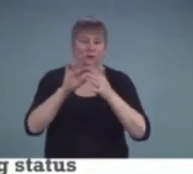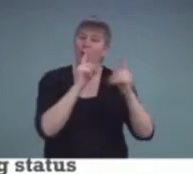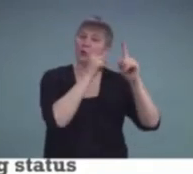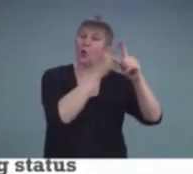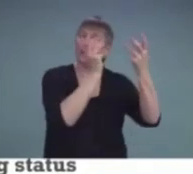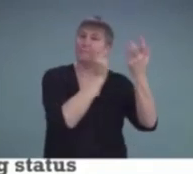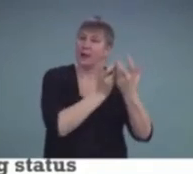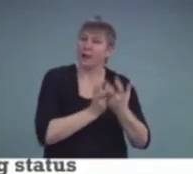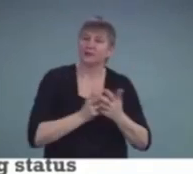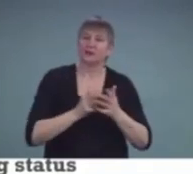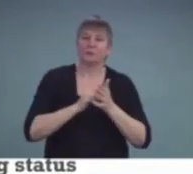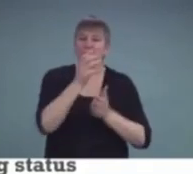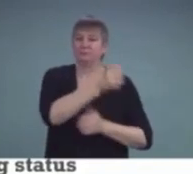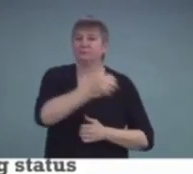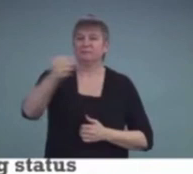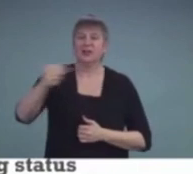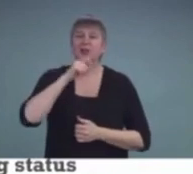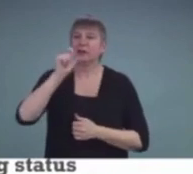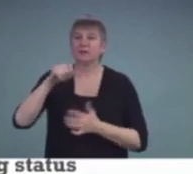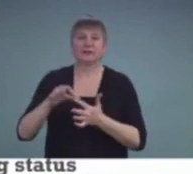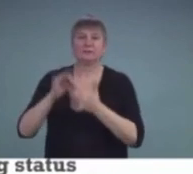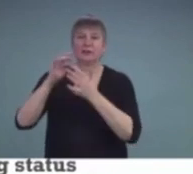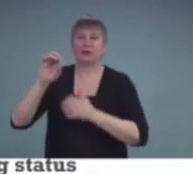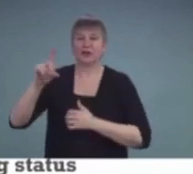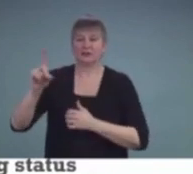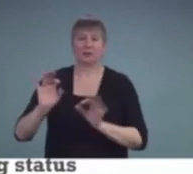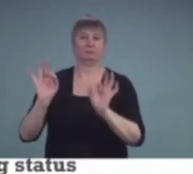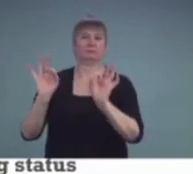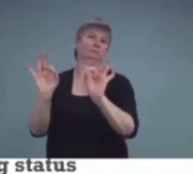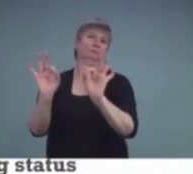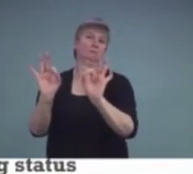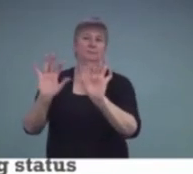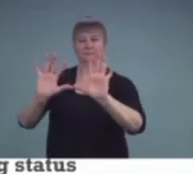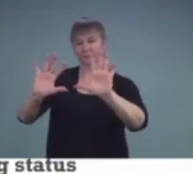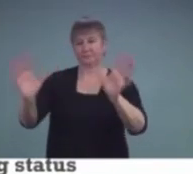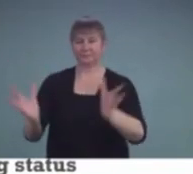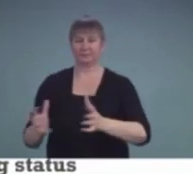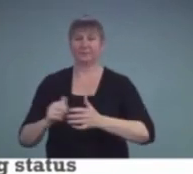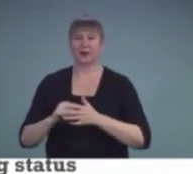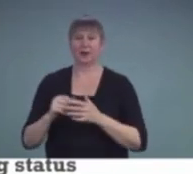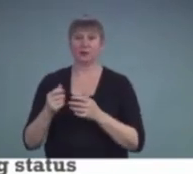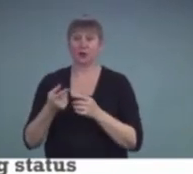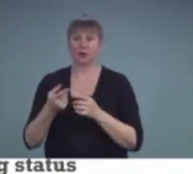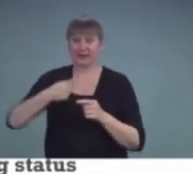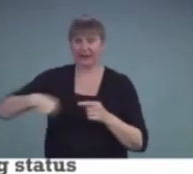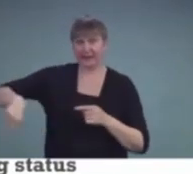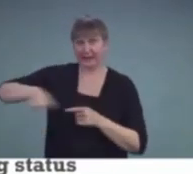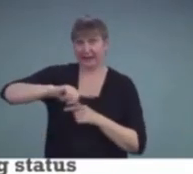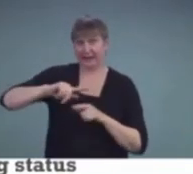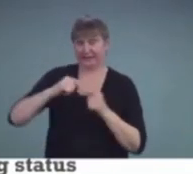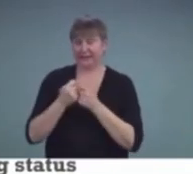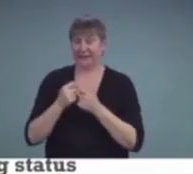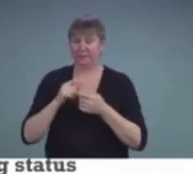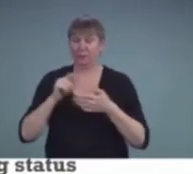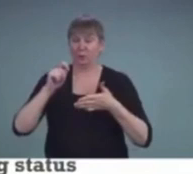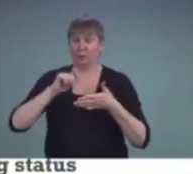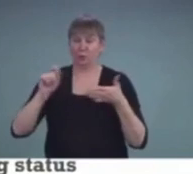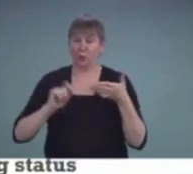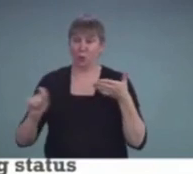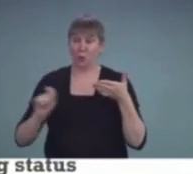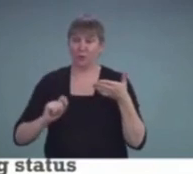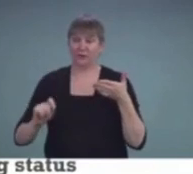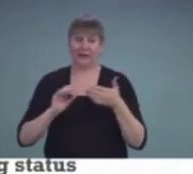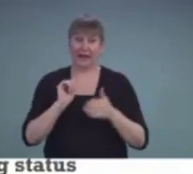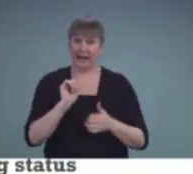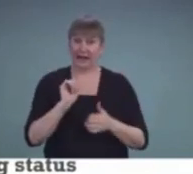a model student. The multi-disciplinary education team noted that the ADHD